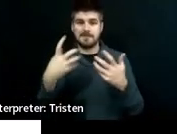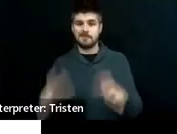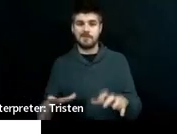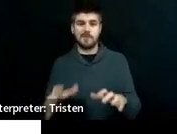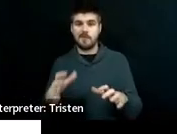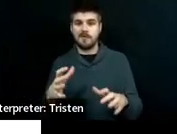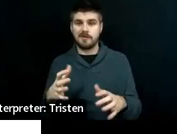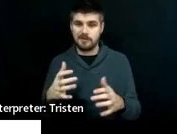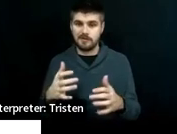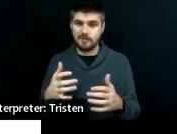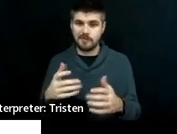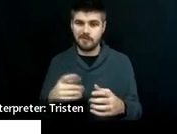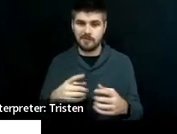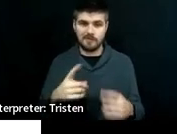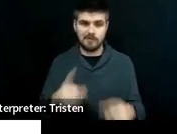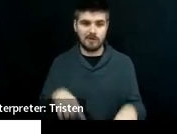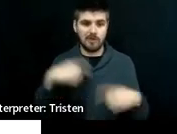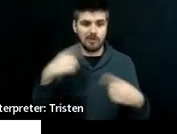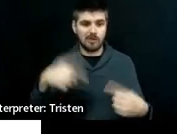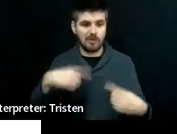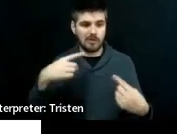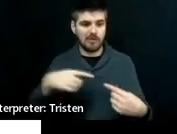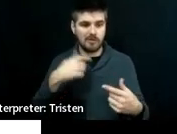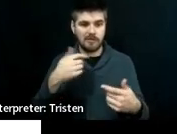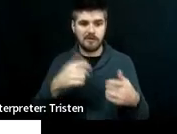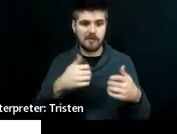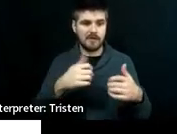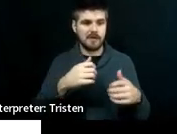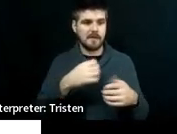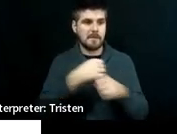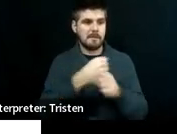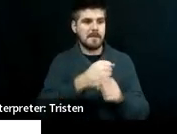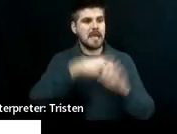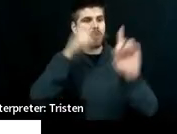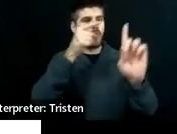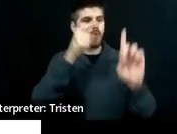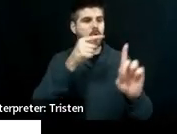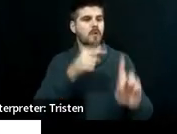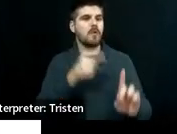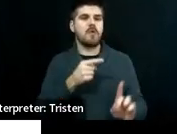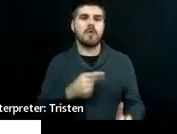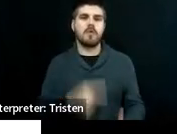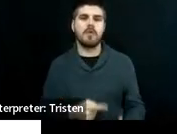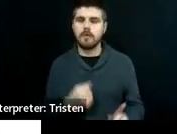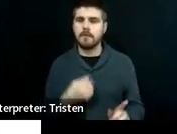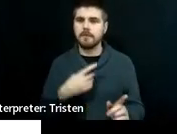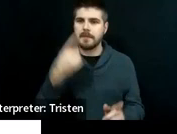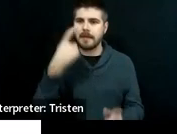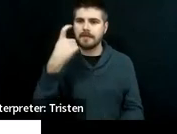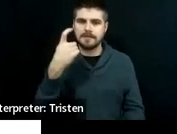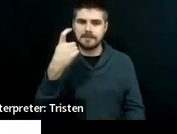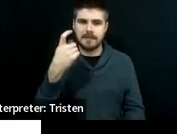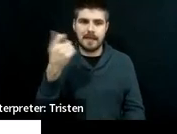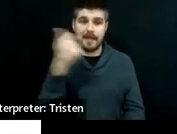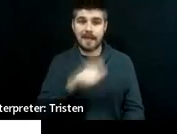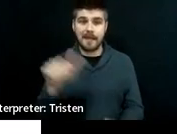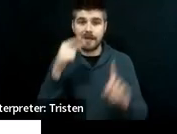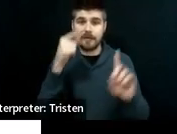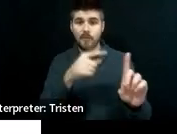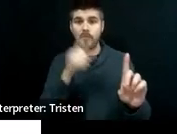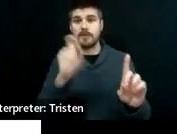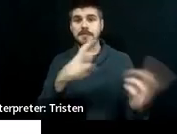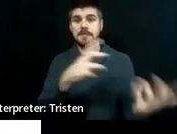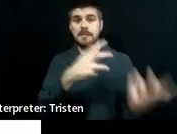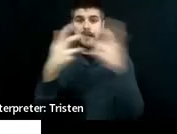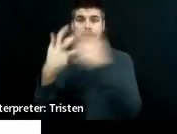just coming up with a transition goal. Because don't set that any goals that are in the IEP need to be aligned